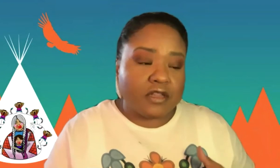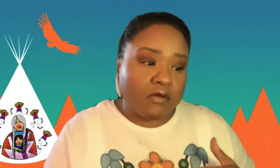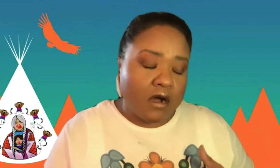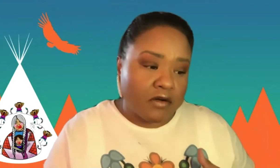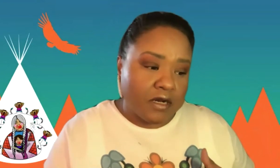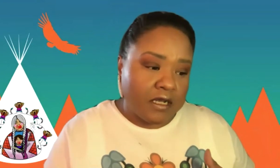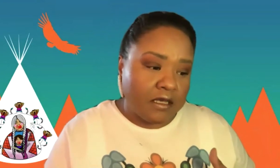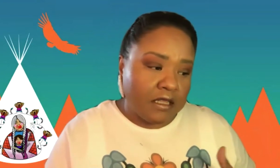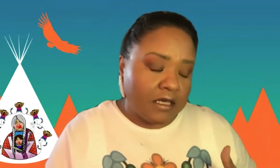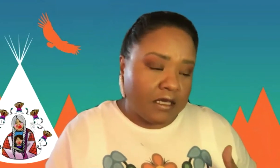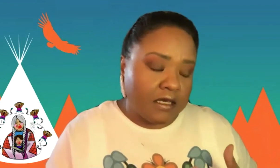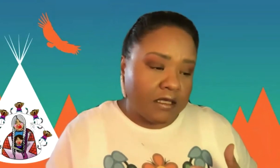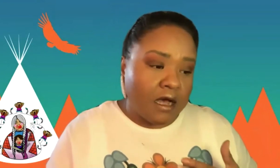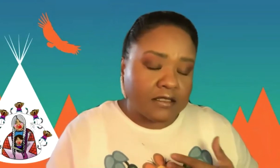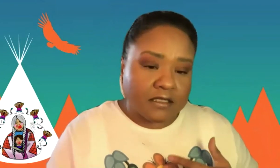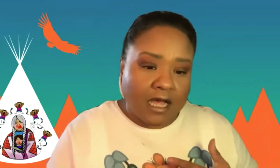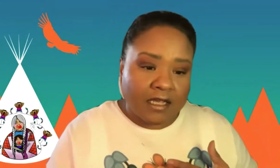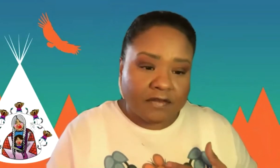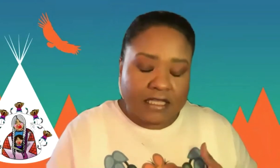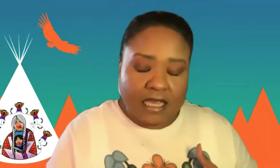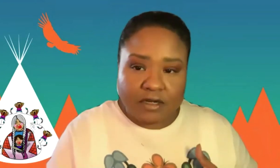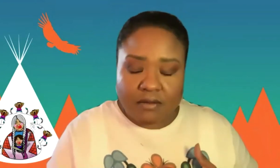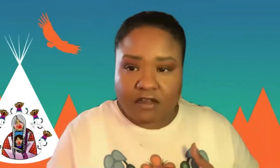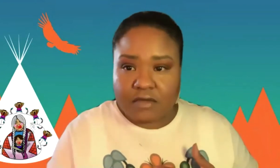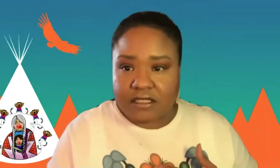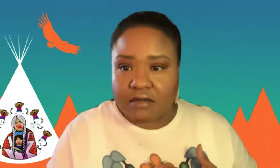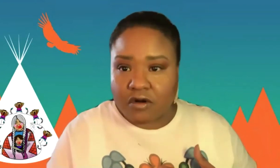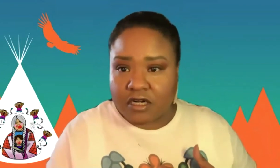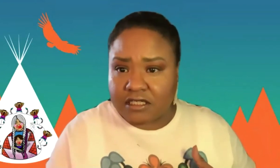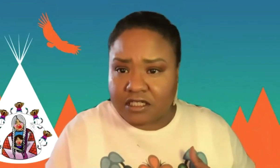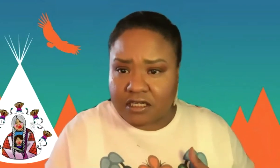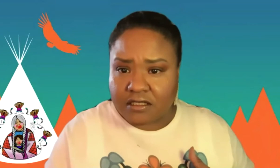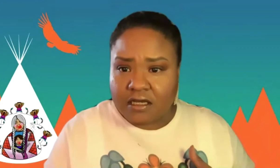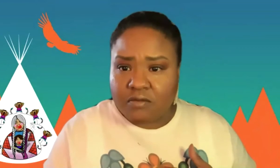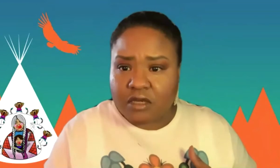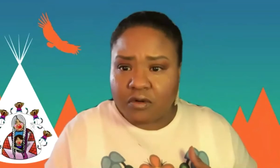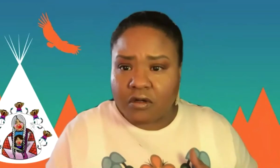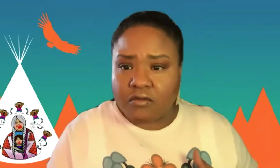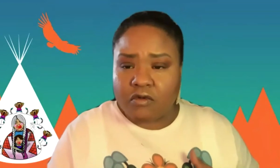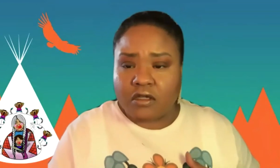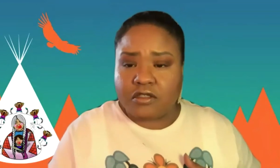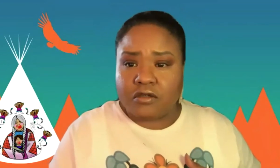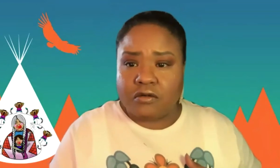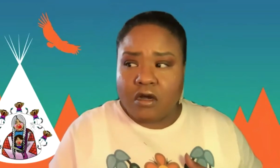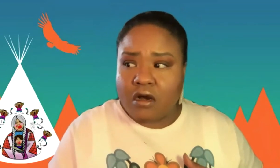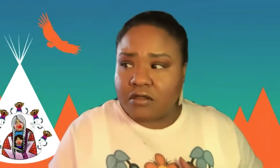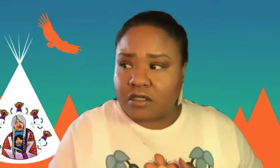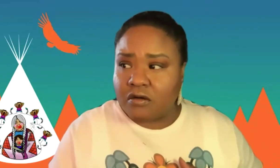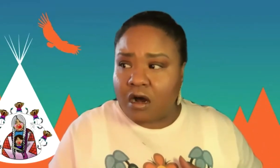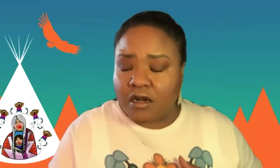to make sure that we're honoring the lost lives in the epidemic of missing and murdered indigenous people. We want to